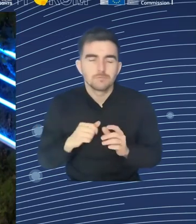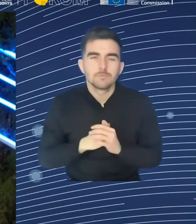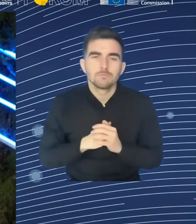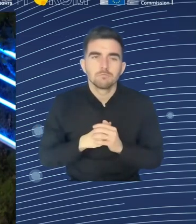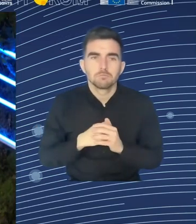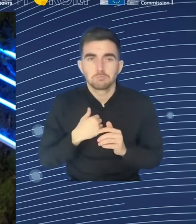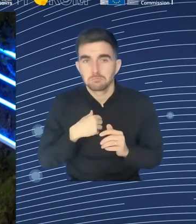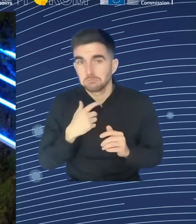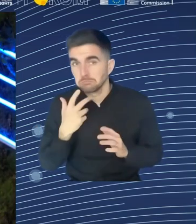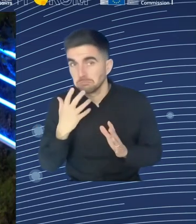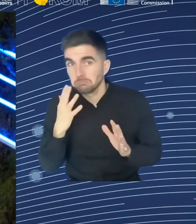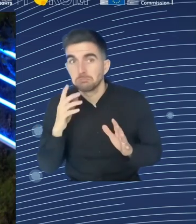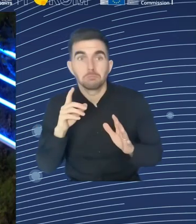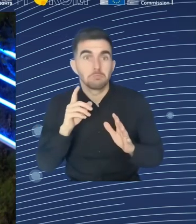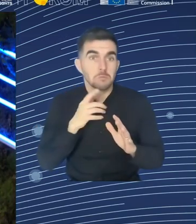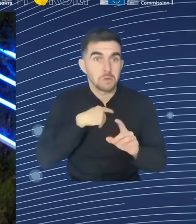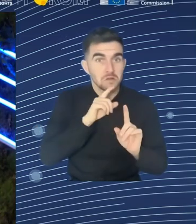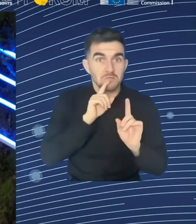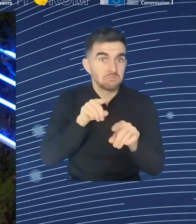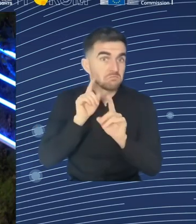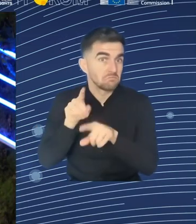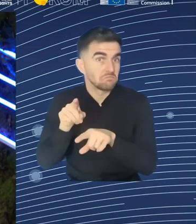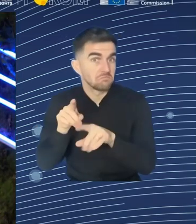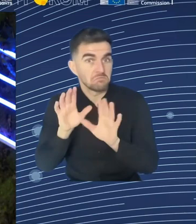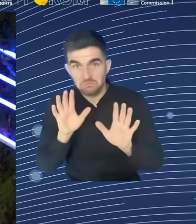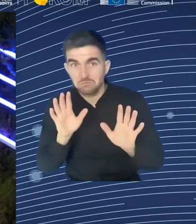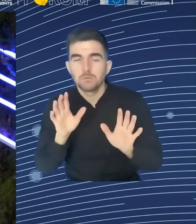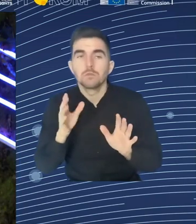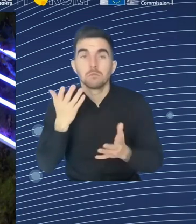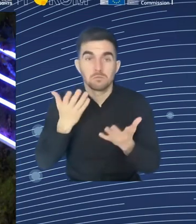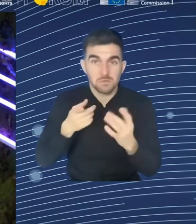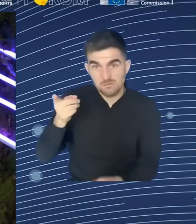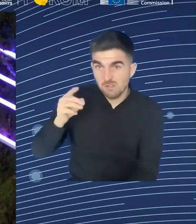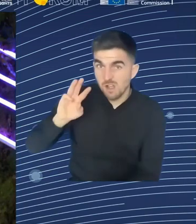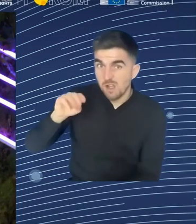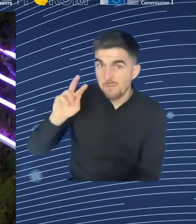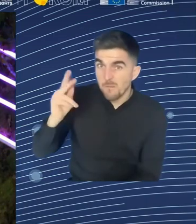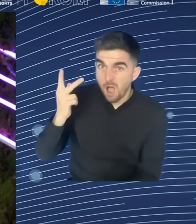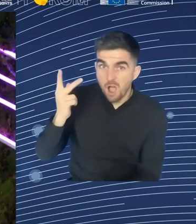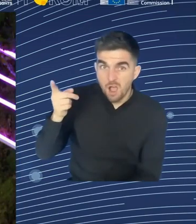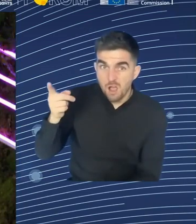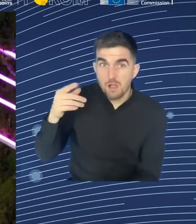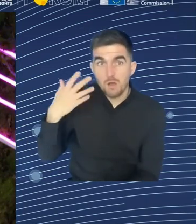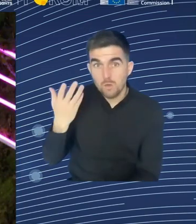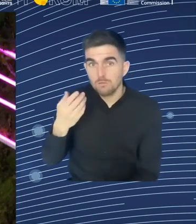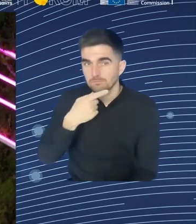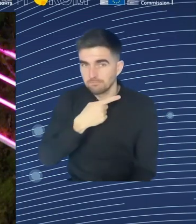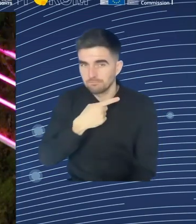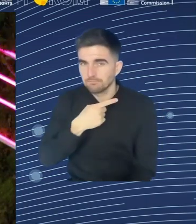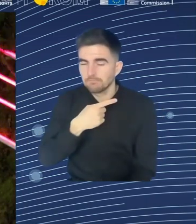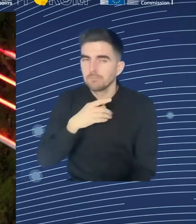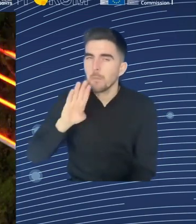digitalization help mitigate the labor market effects of demographic change? I'll let you